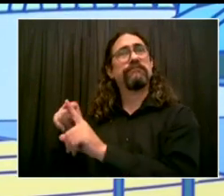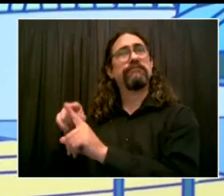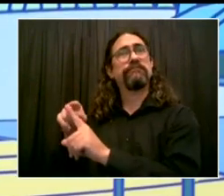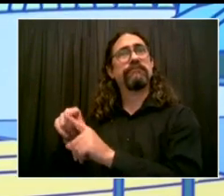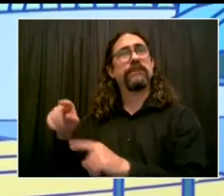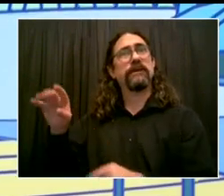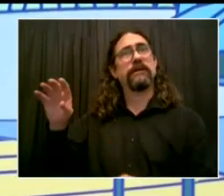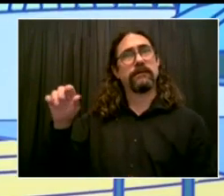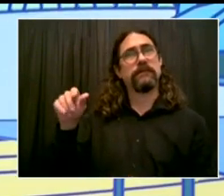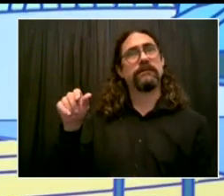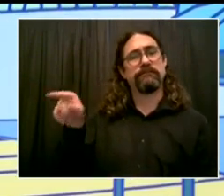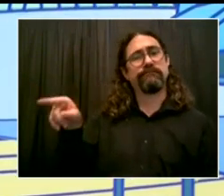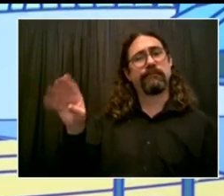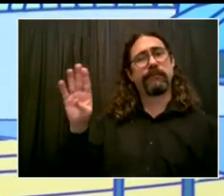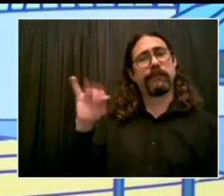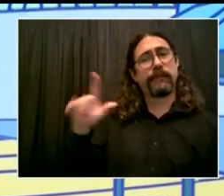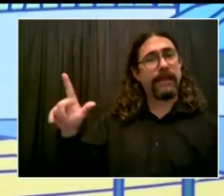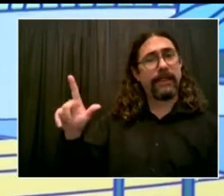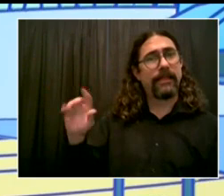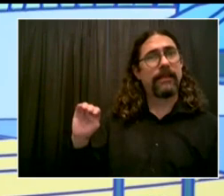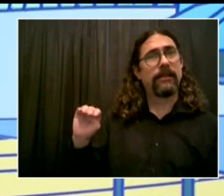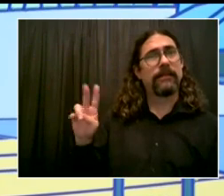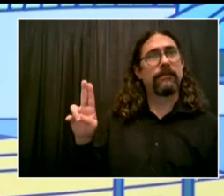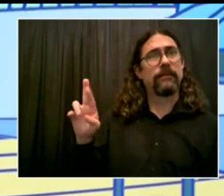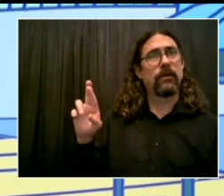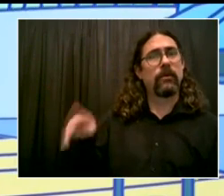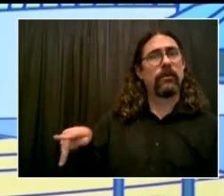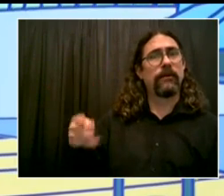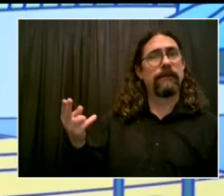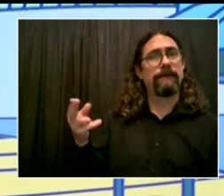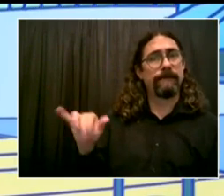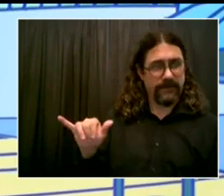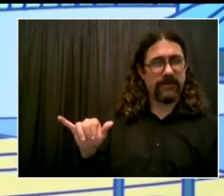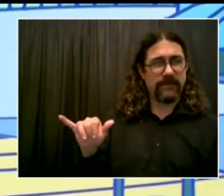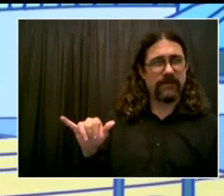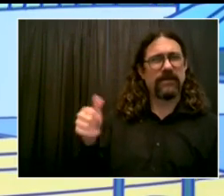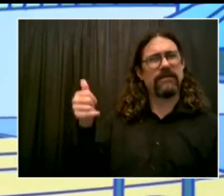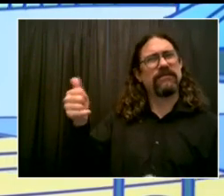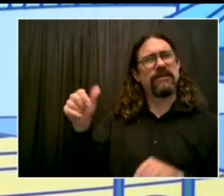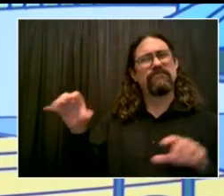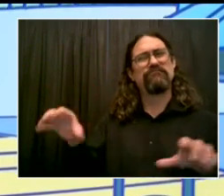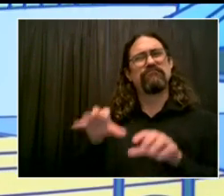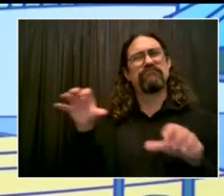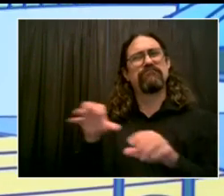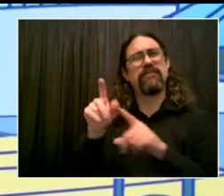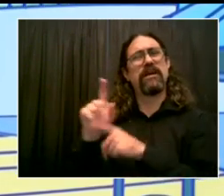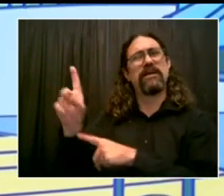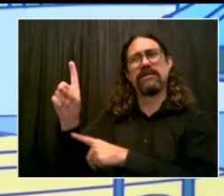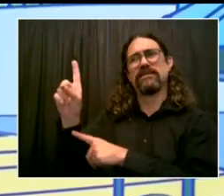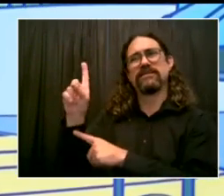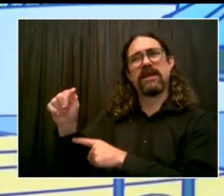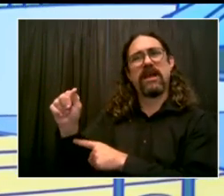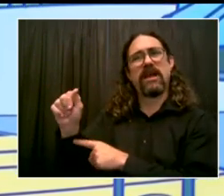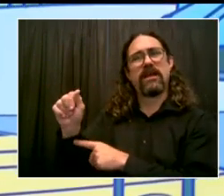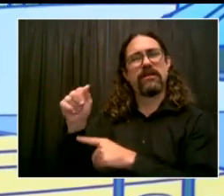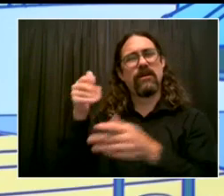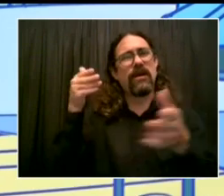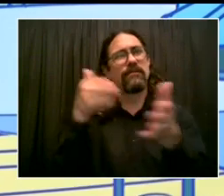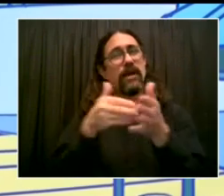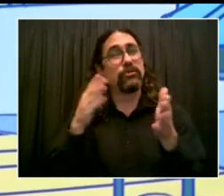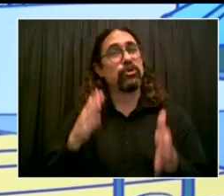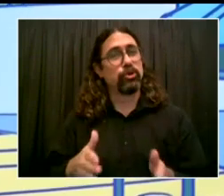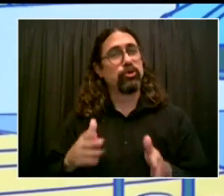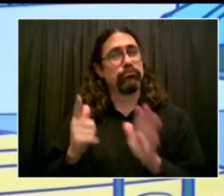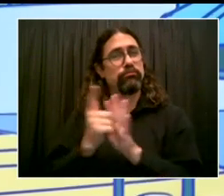mind, a brilliant legal mind, but also a heart and empathy for everyday Staten Islanders. Amazing,